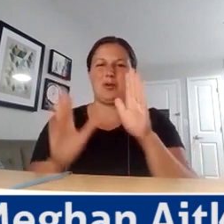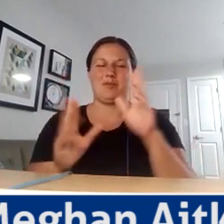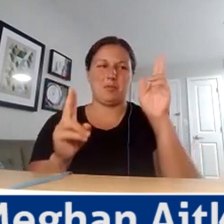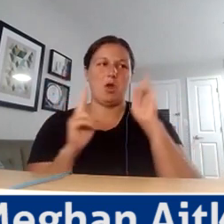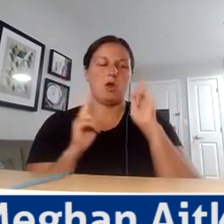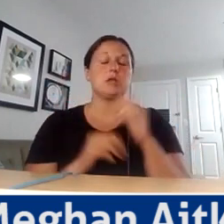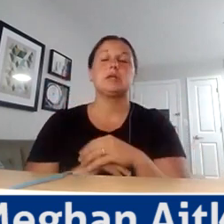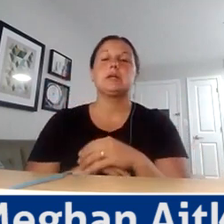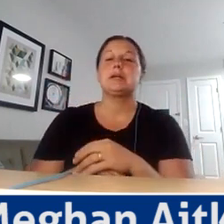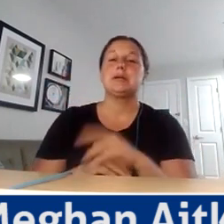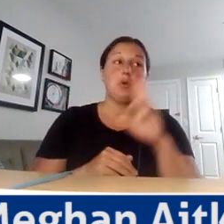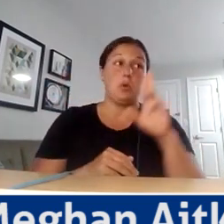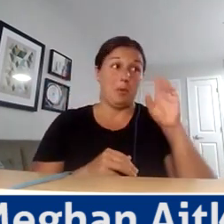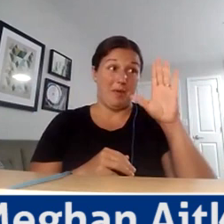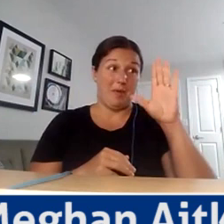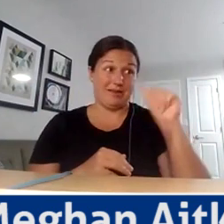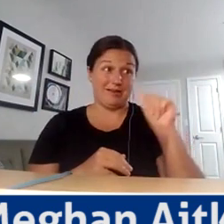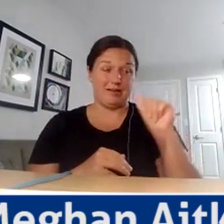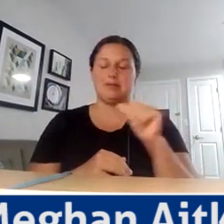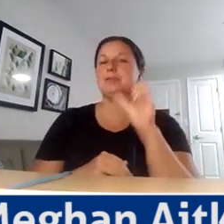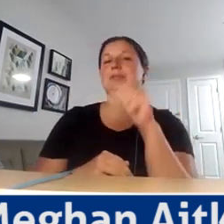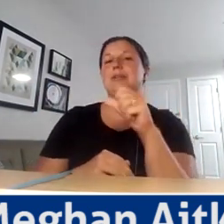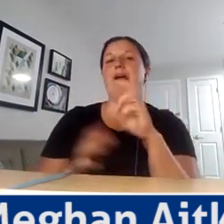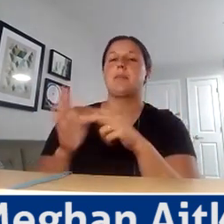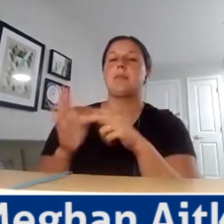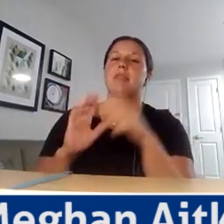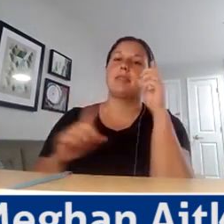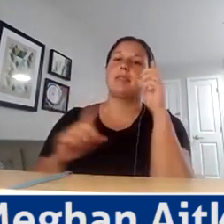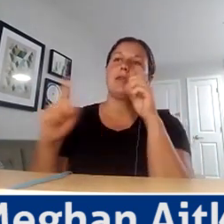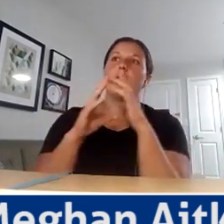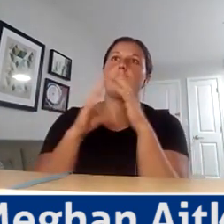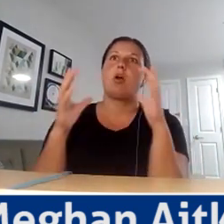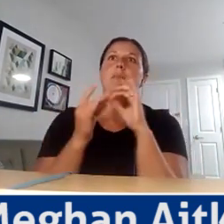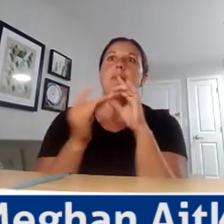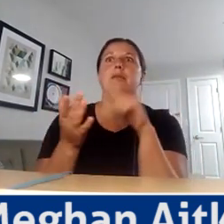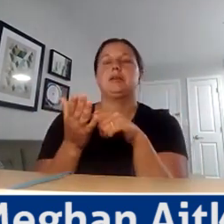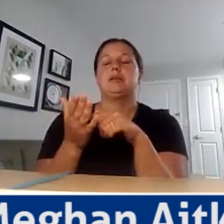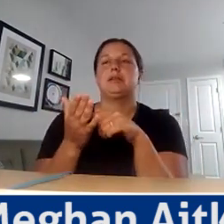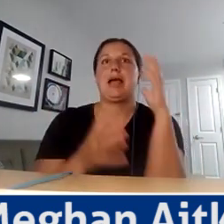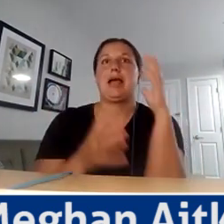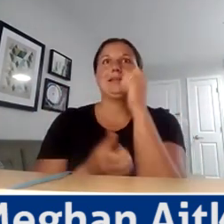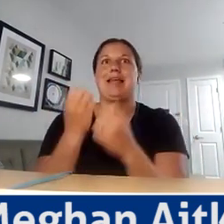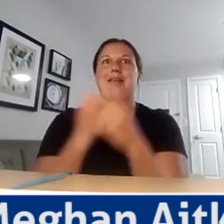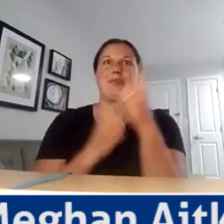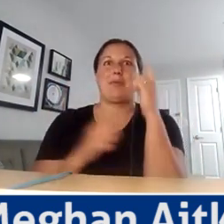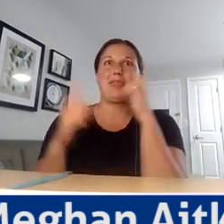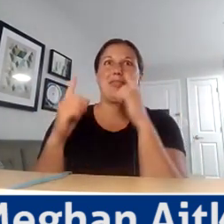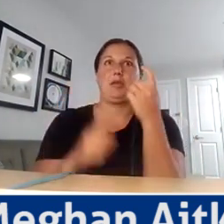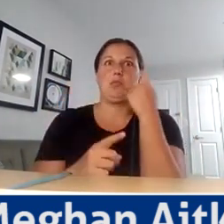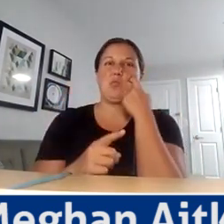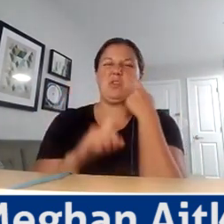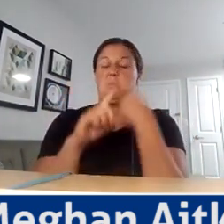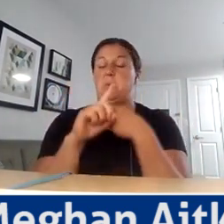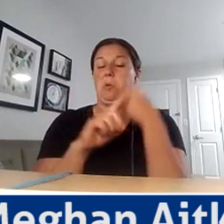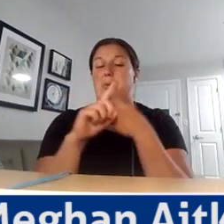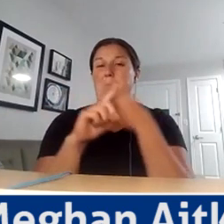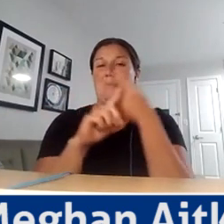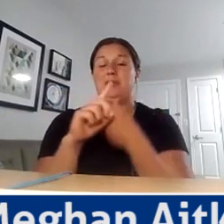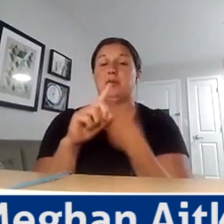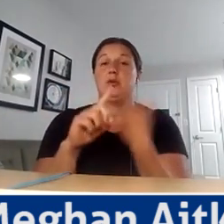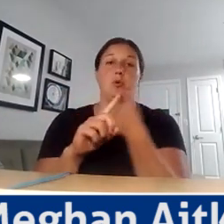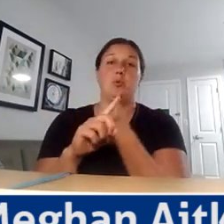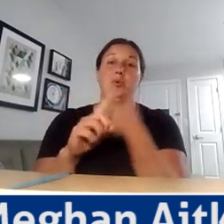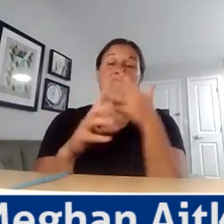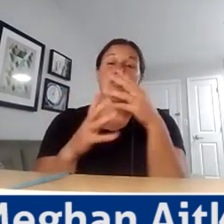Yeah, I mean, I've been thinking a lot about, I guess everyone's been thinking a lot about this, but, you know, over the past few months, we've learned a lot about what the